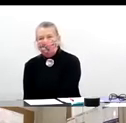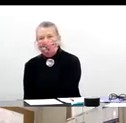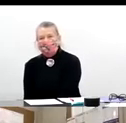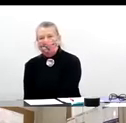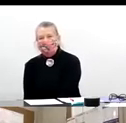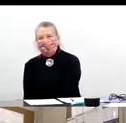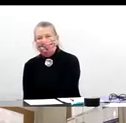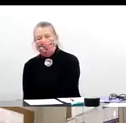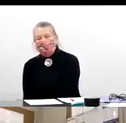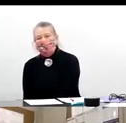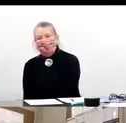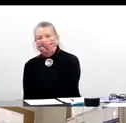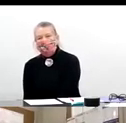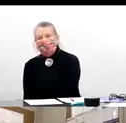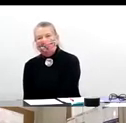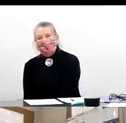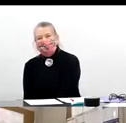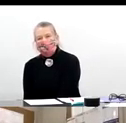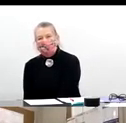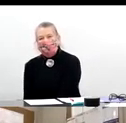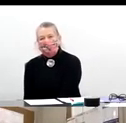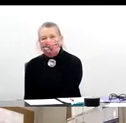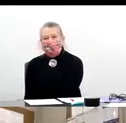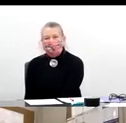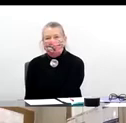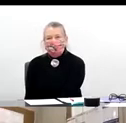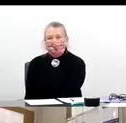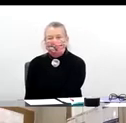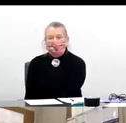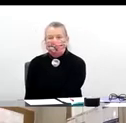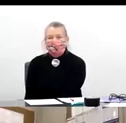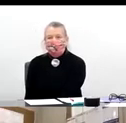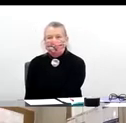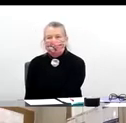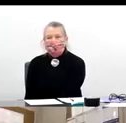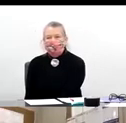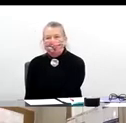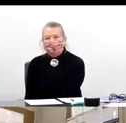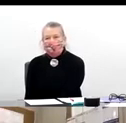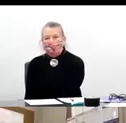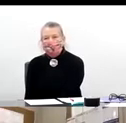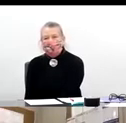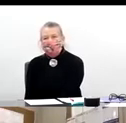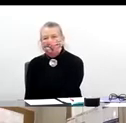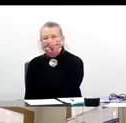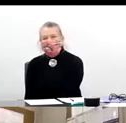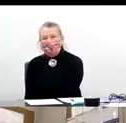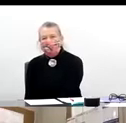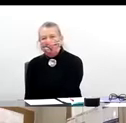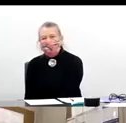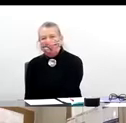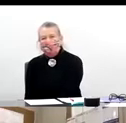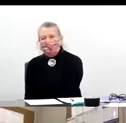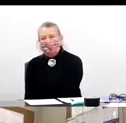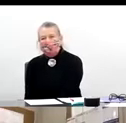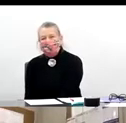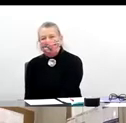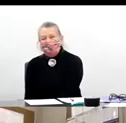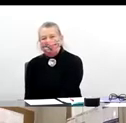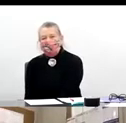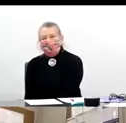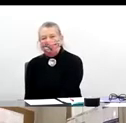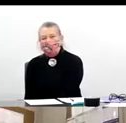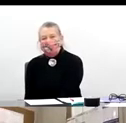to present an overview that provided context to the various initiatives. I should have known that West Virginia